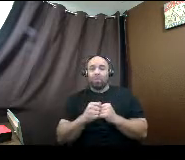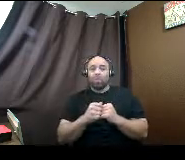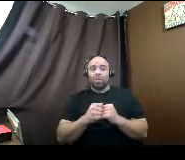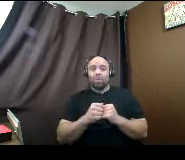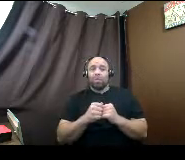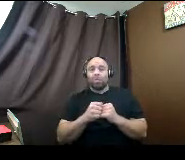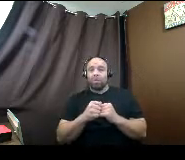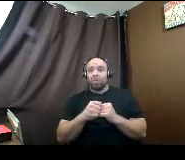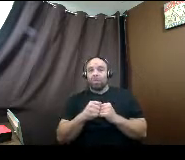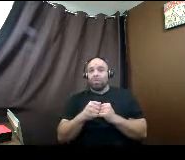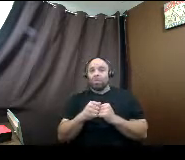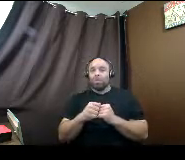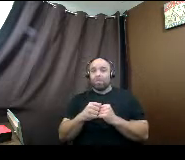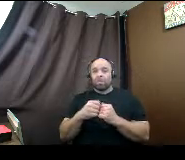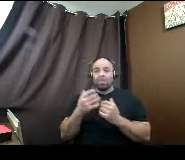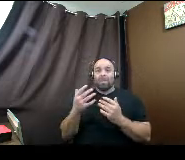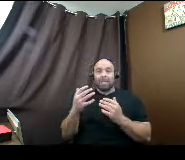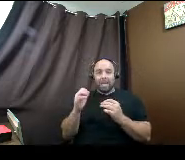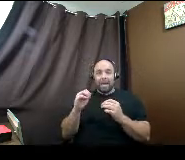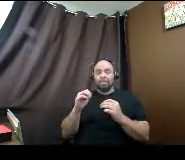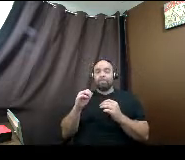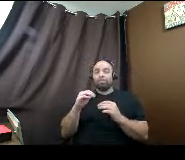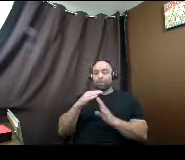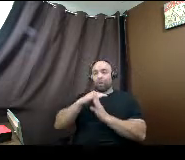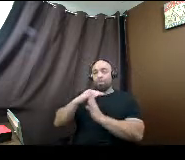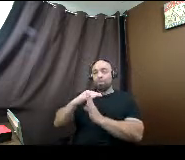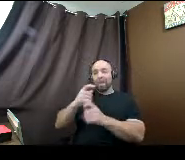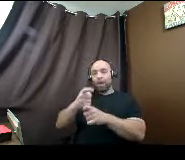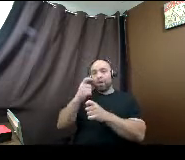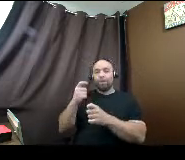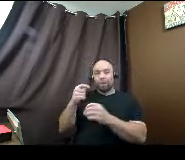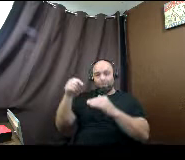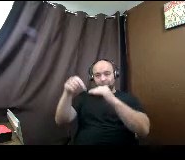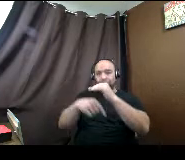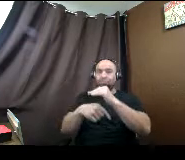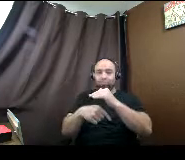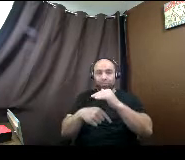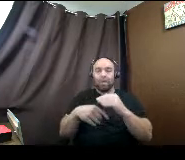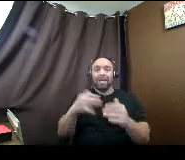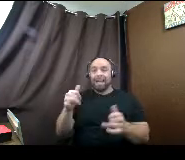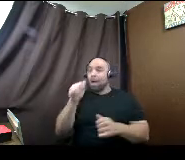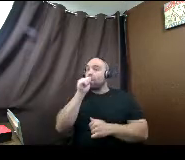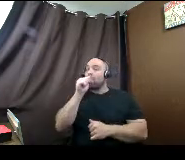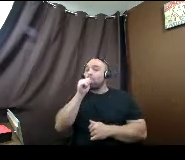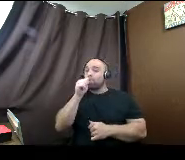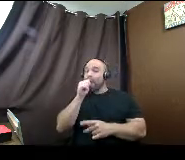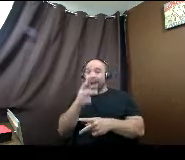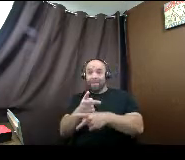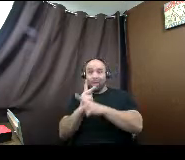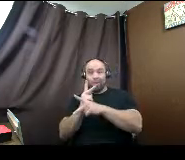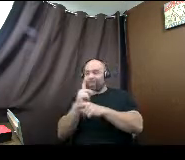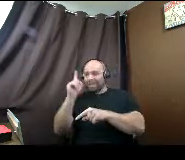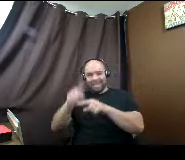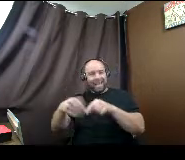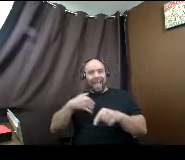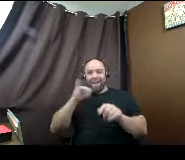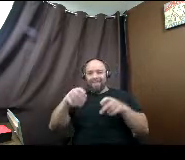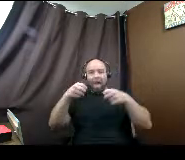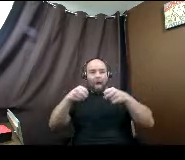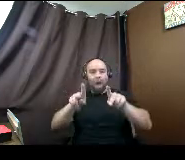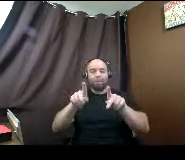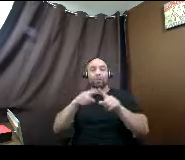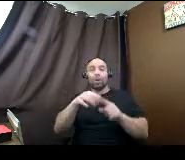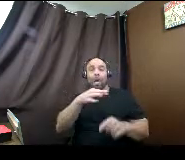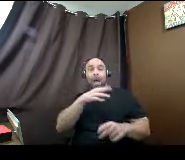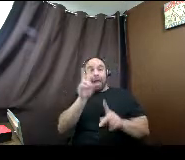Well, they're able to go in forbearance right now. So it's been very helpful, whereas private loans have not had that opportunity. So when you're applying for the FAFSA, you're